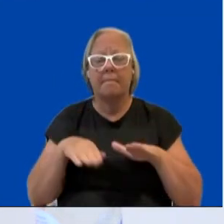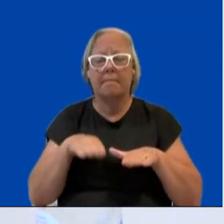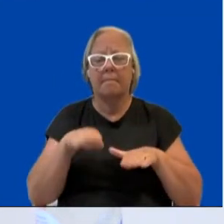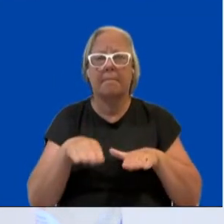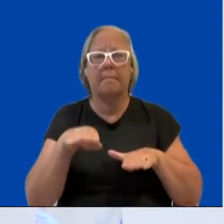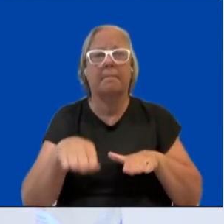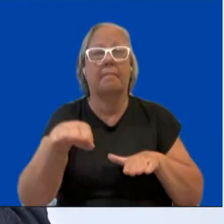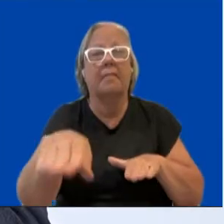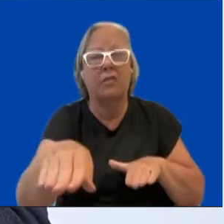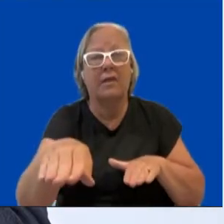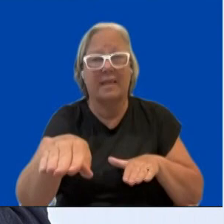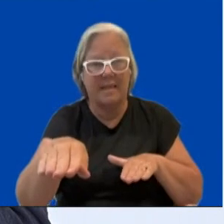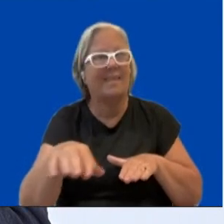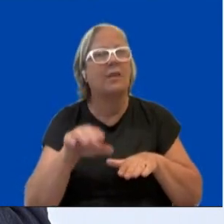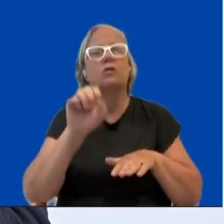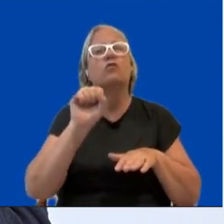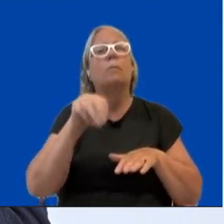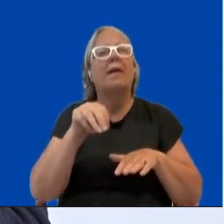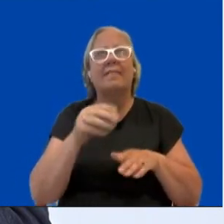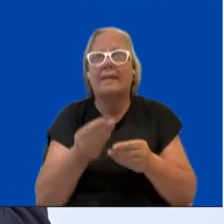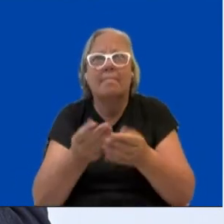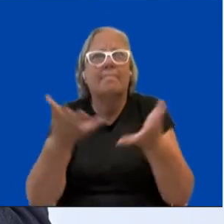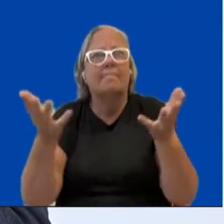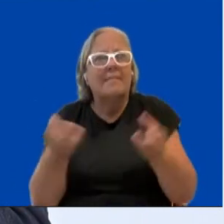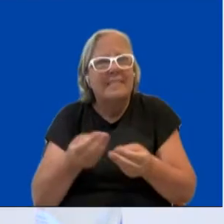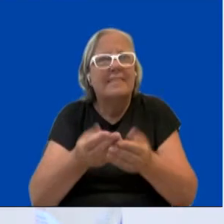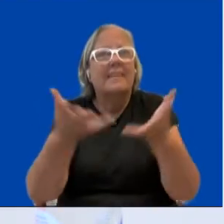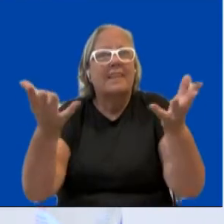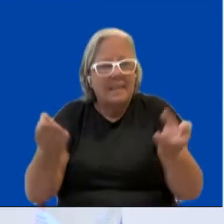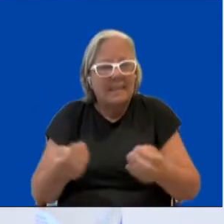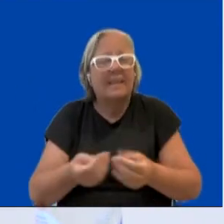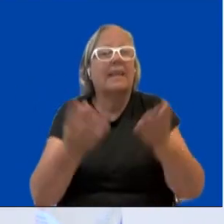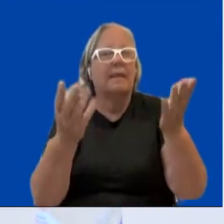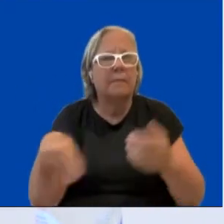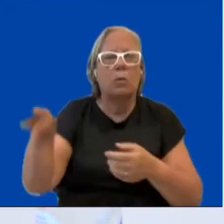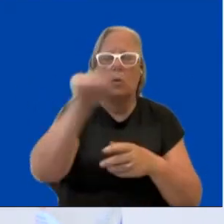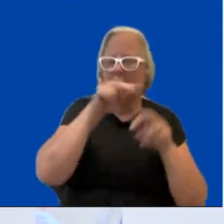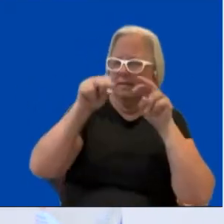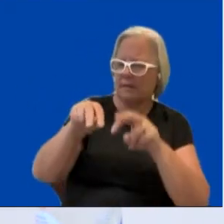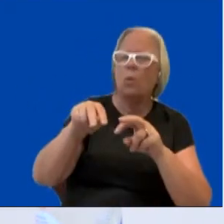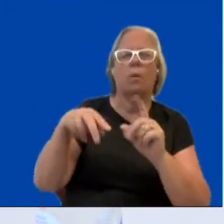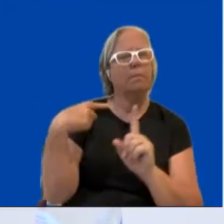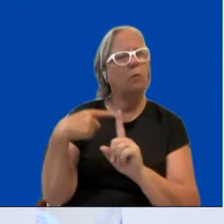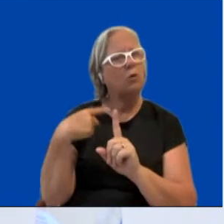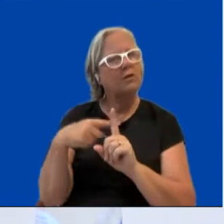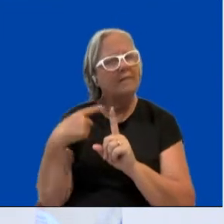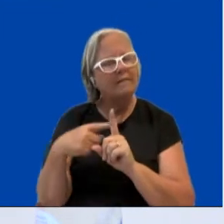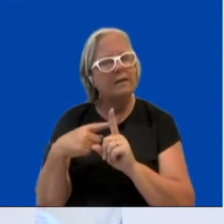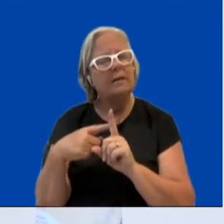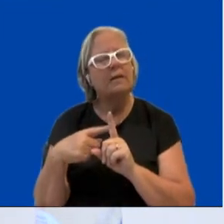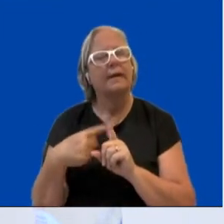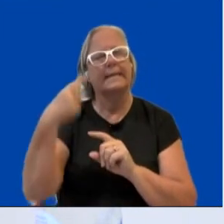gives a new spirit. It gives a spirit of hope of really realizing we can make a change.